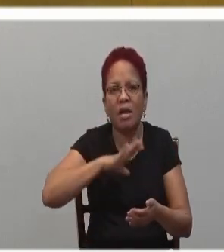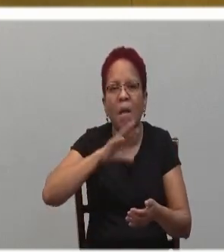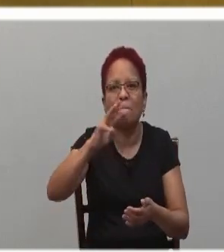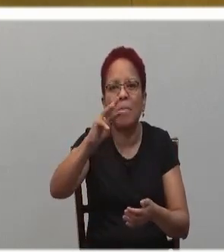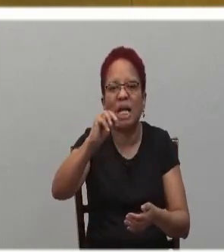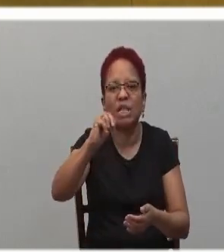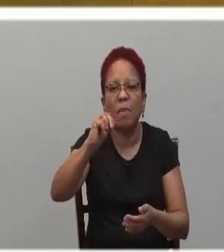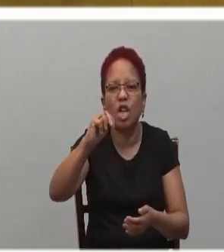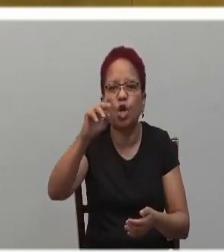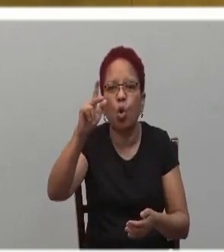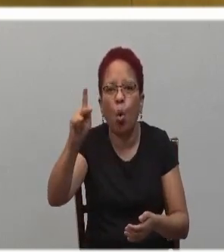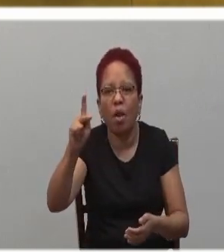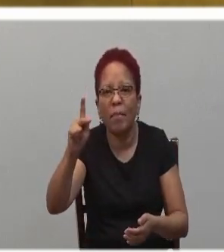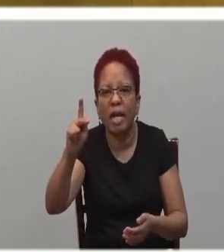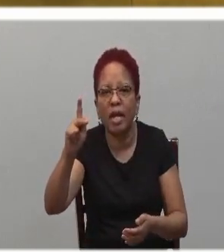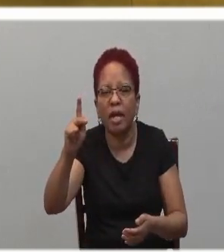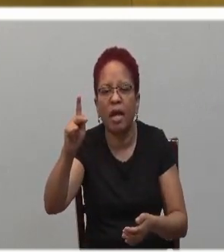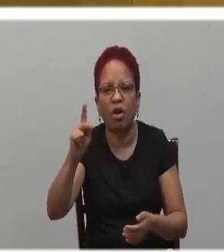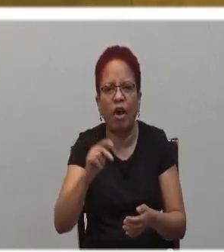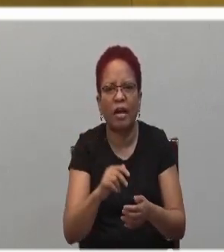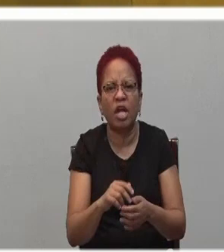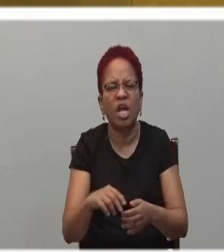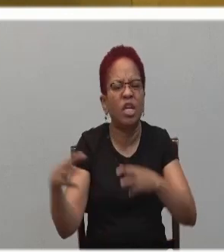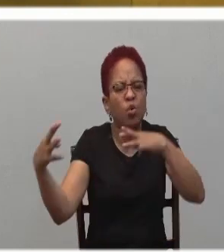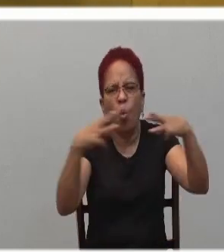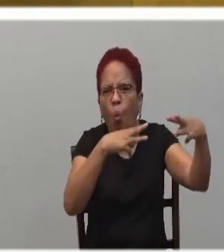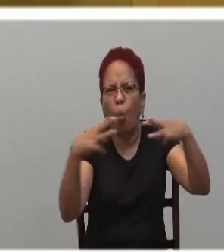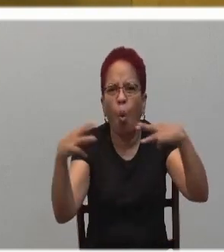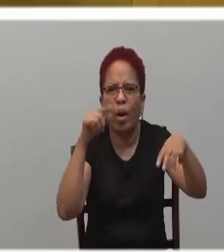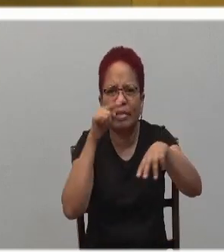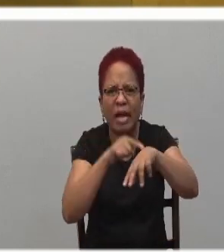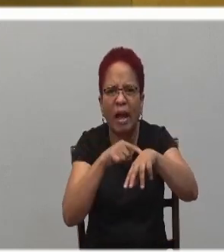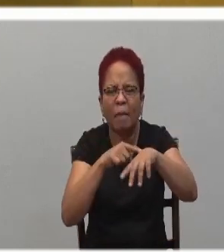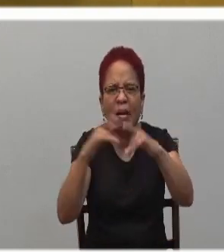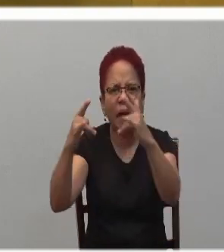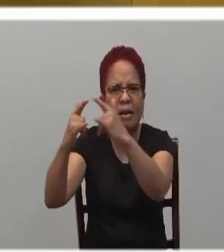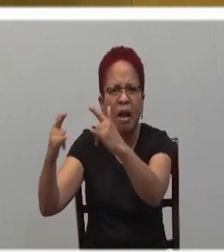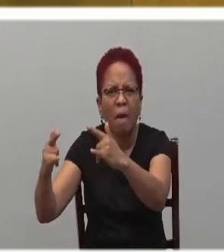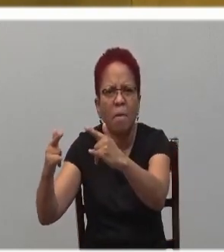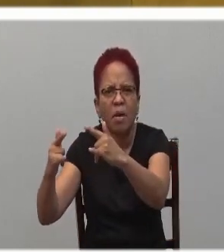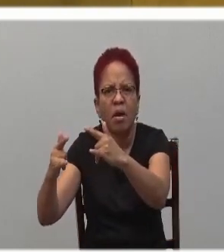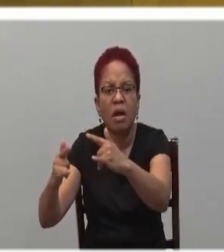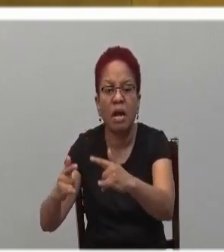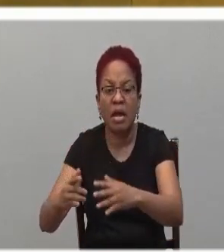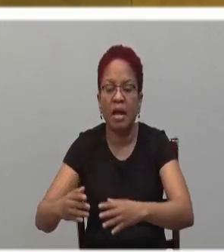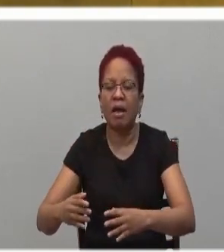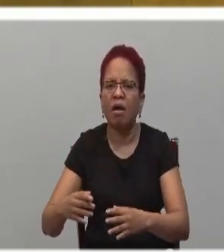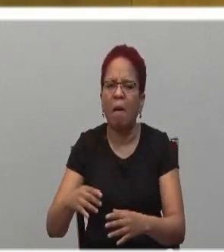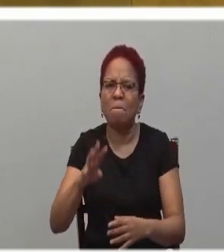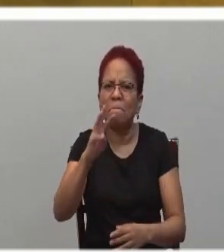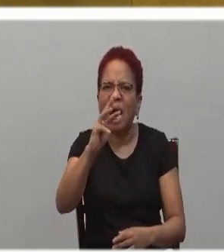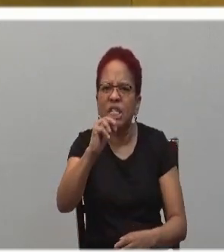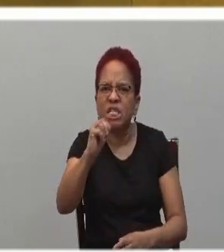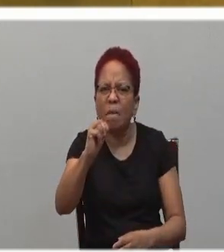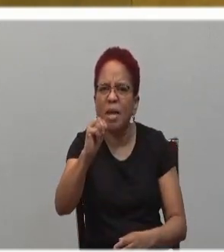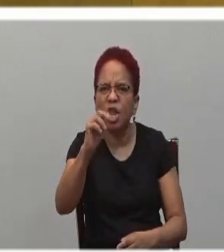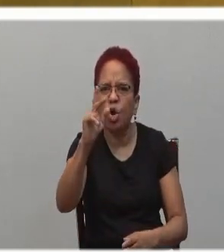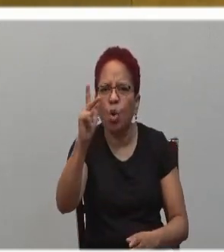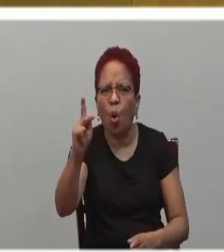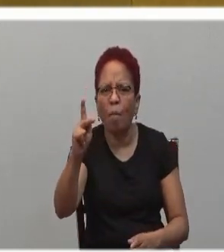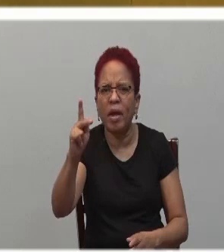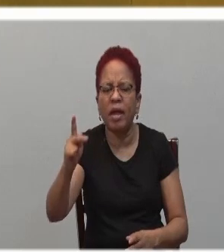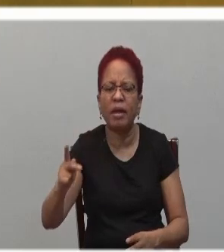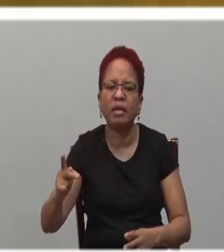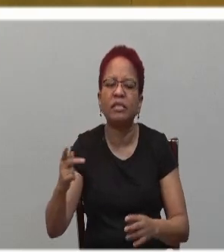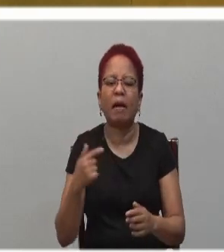concentration camp, that enabled him to give his life, to take the